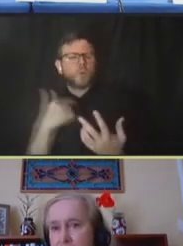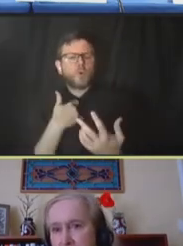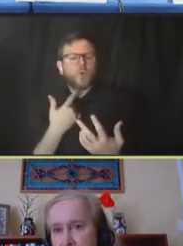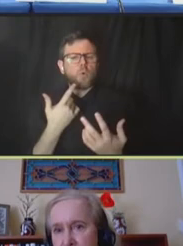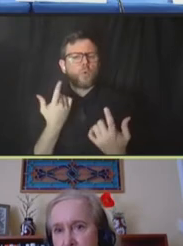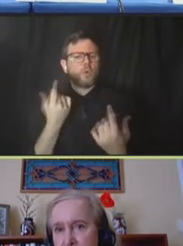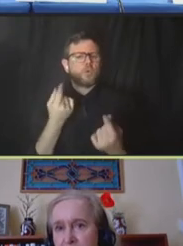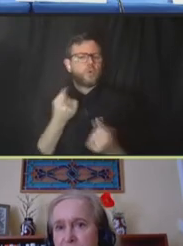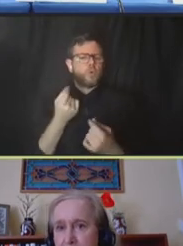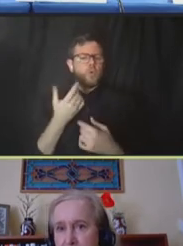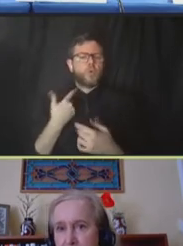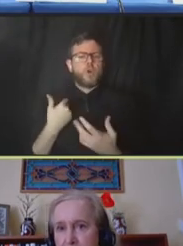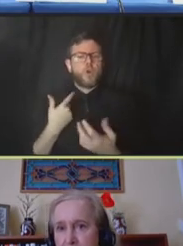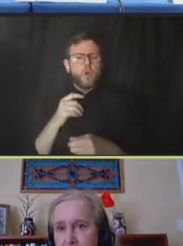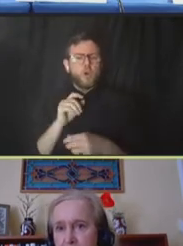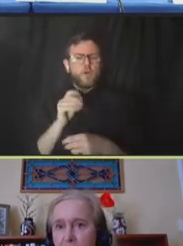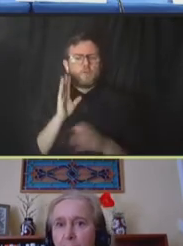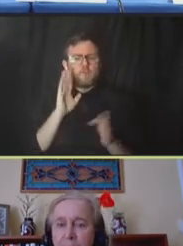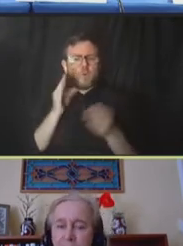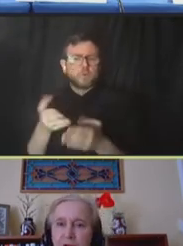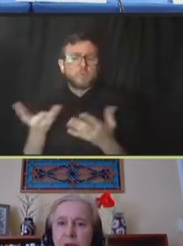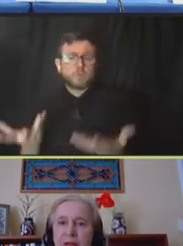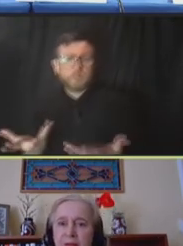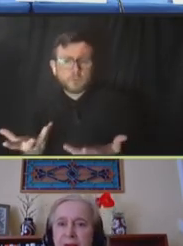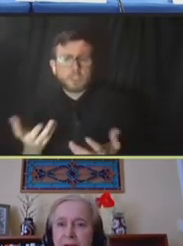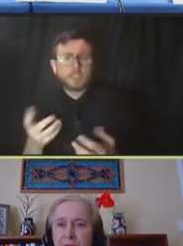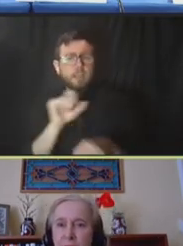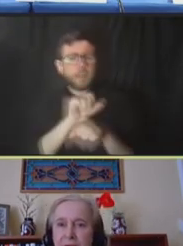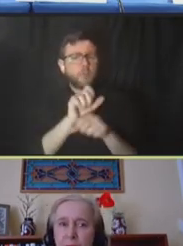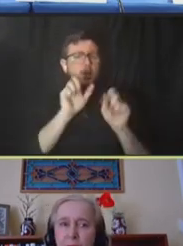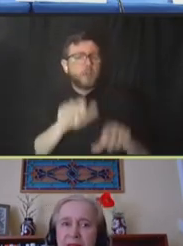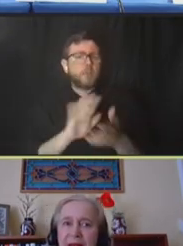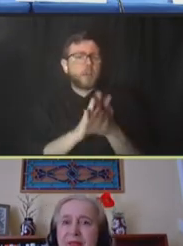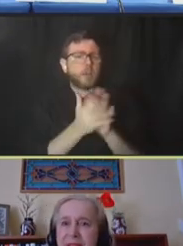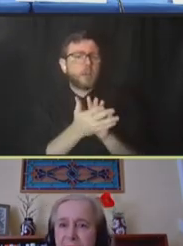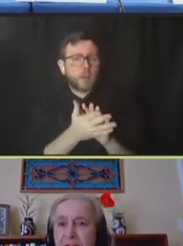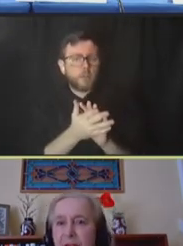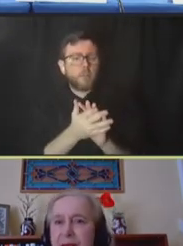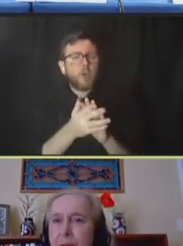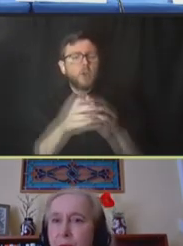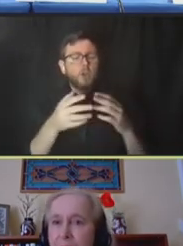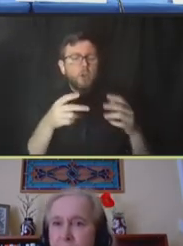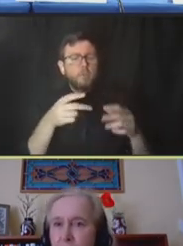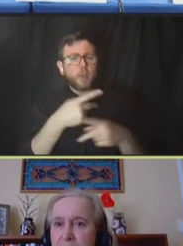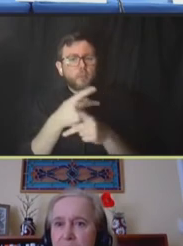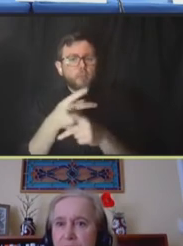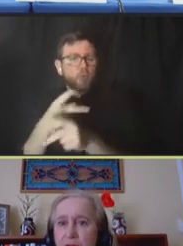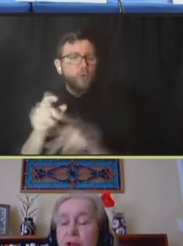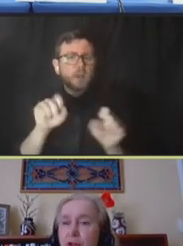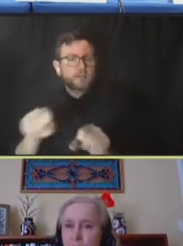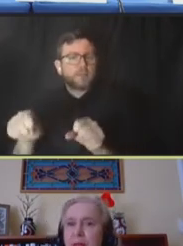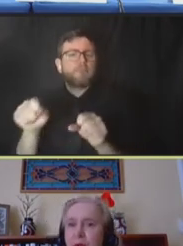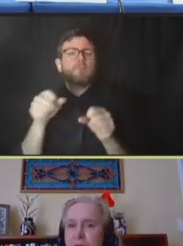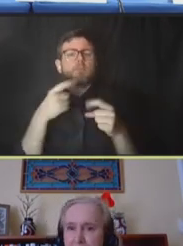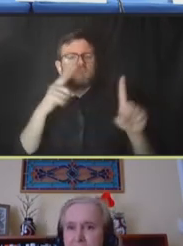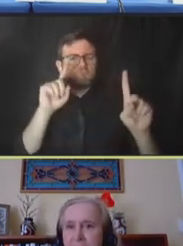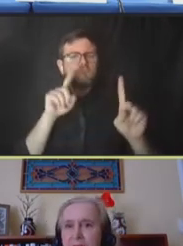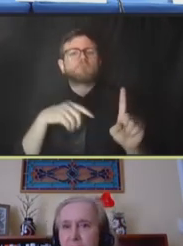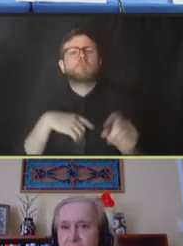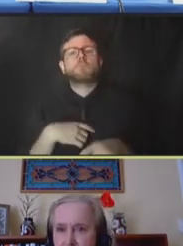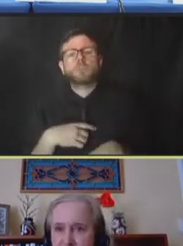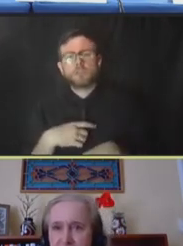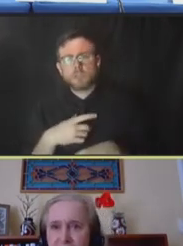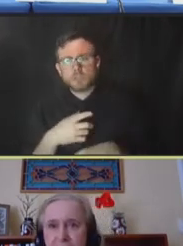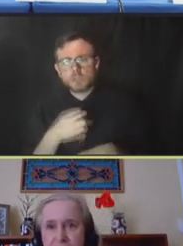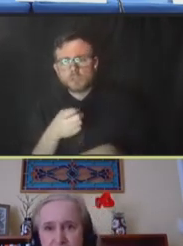laborers continue to be productive? Where should we invest so that we have sufficient labor resources to do the production,